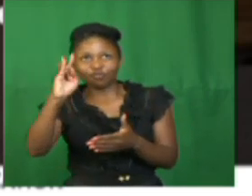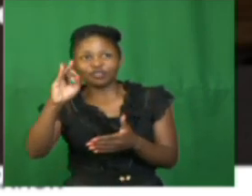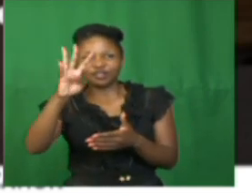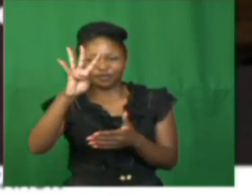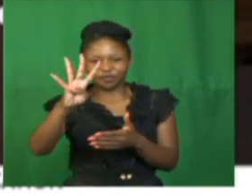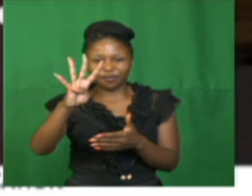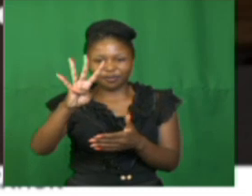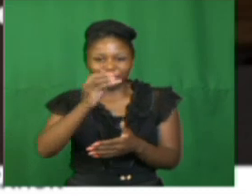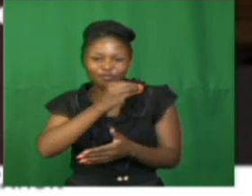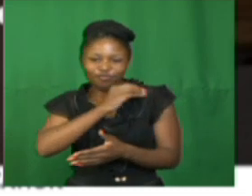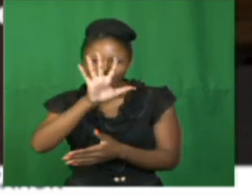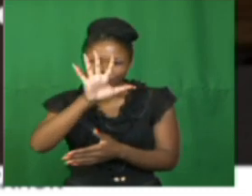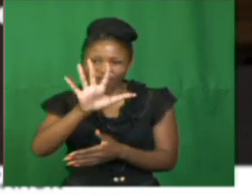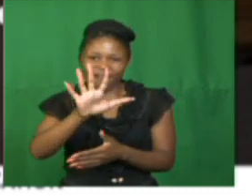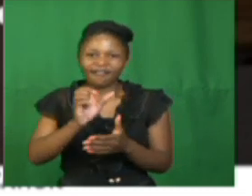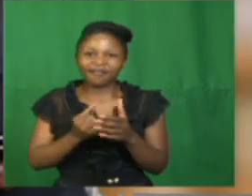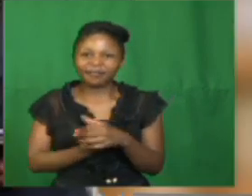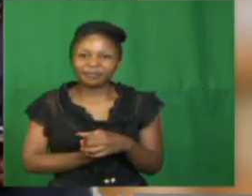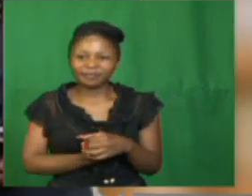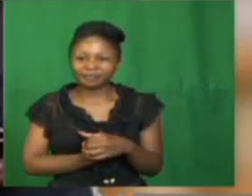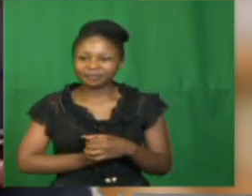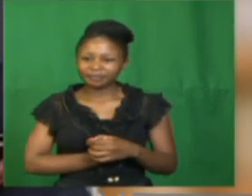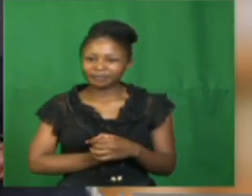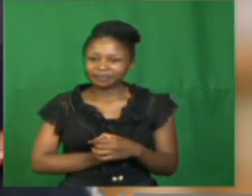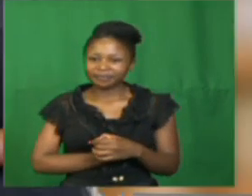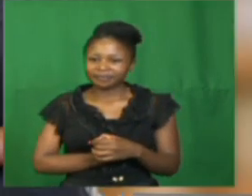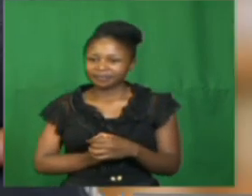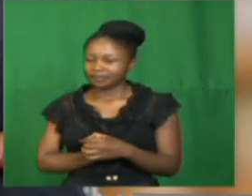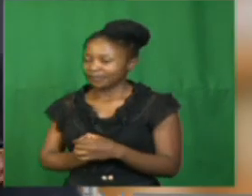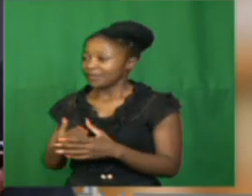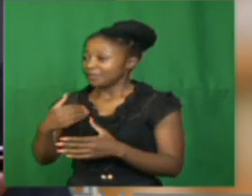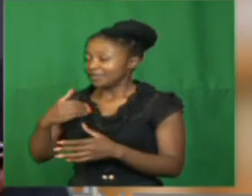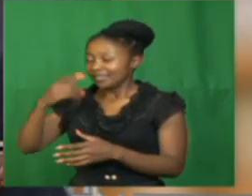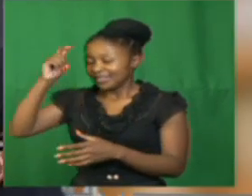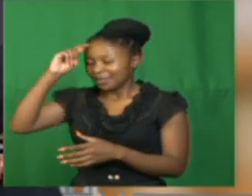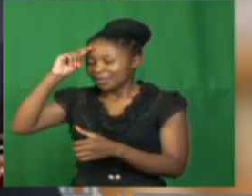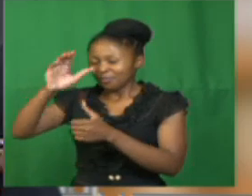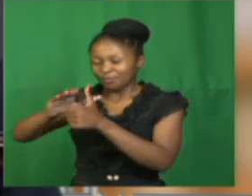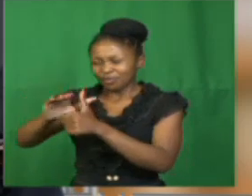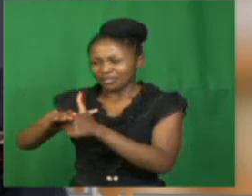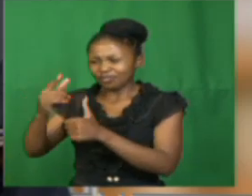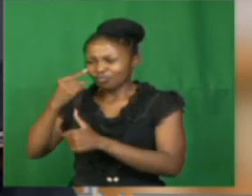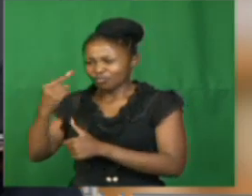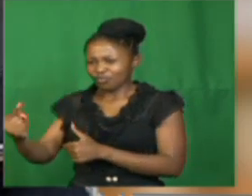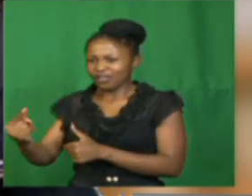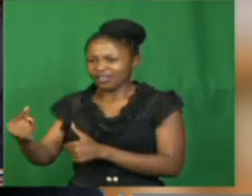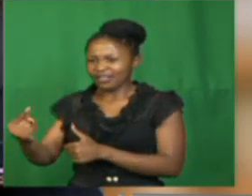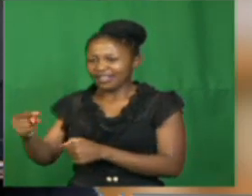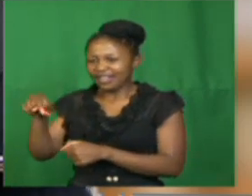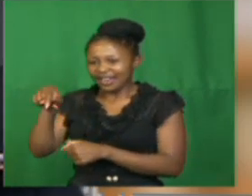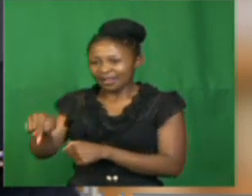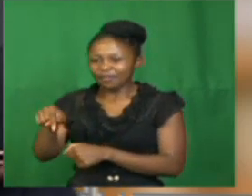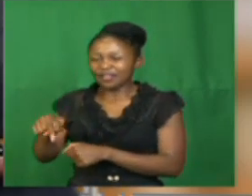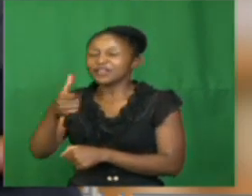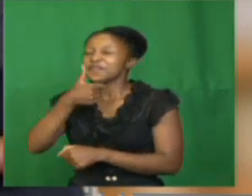to 5.02pm. All right, I think what is important to note is the fact that we are using Friday's